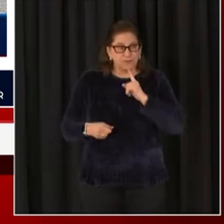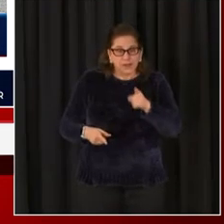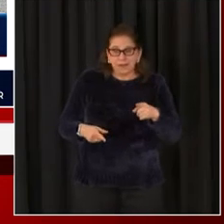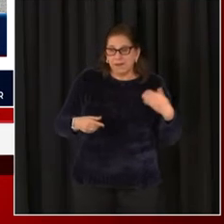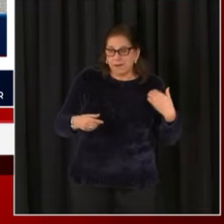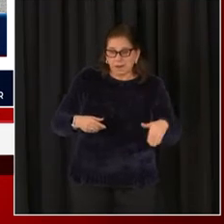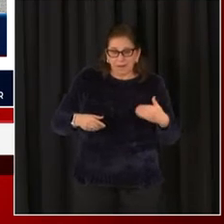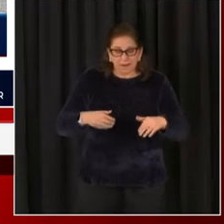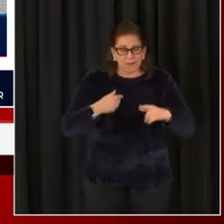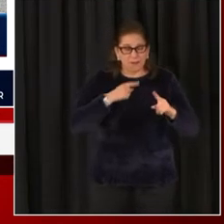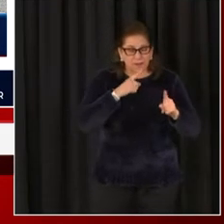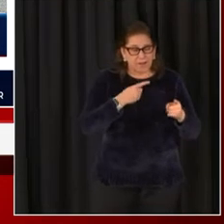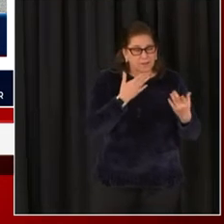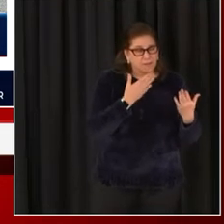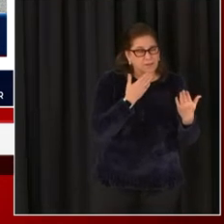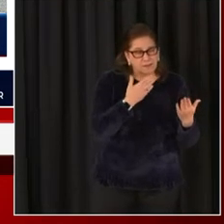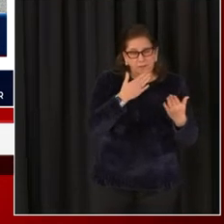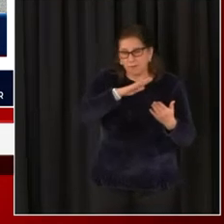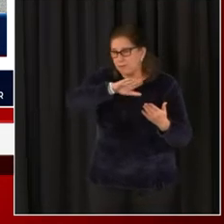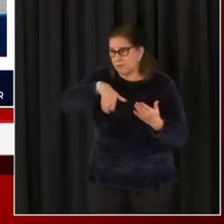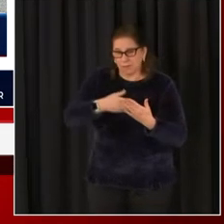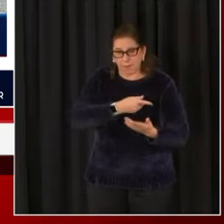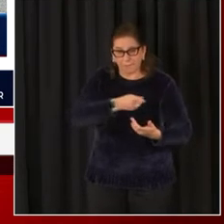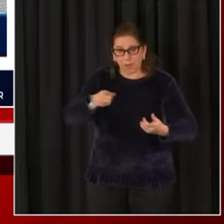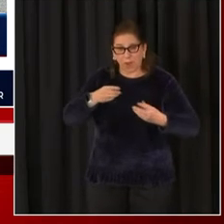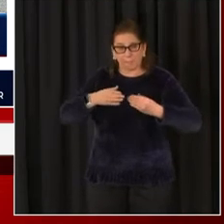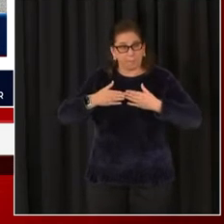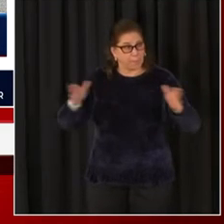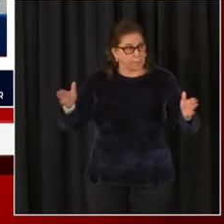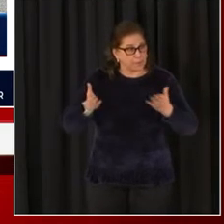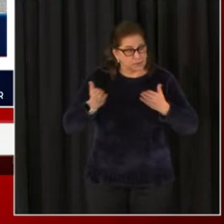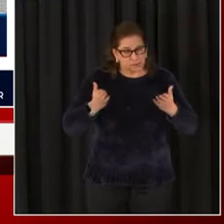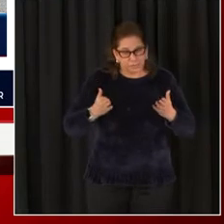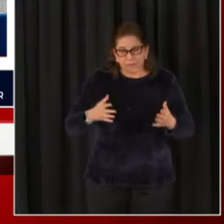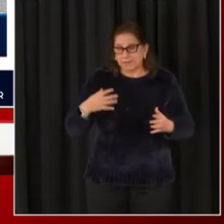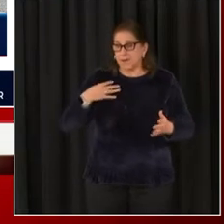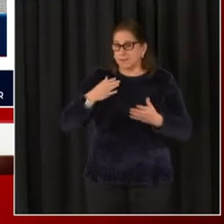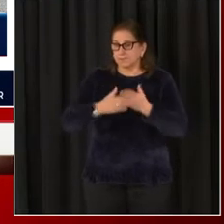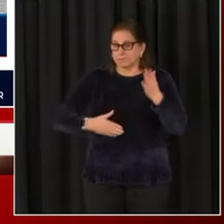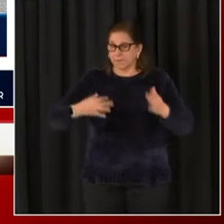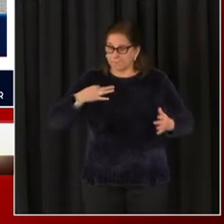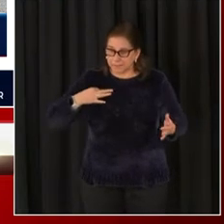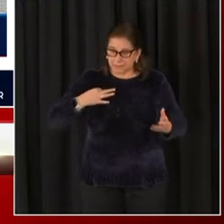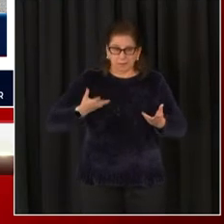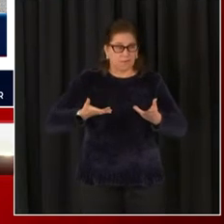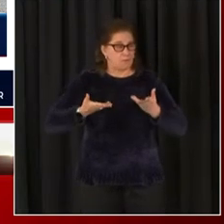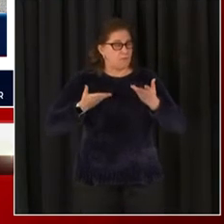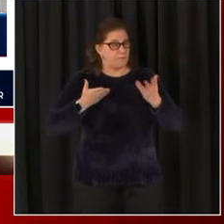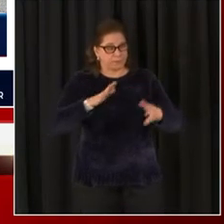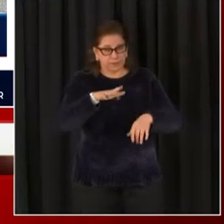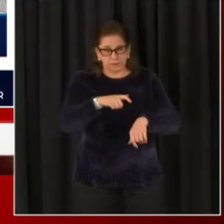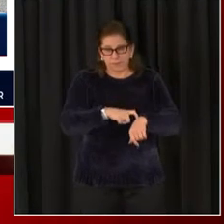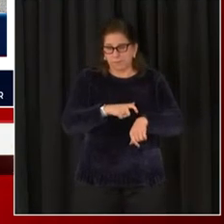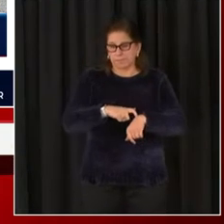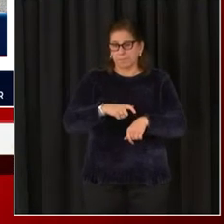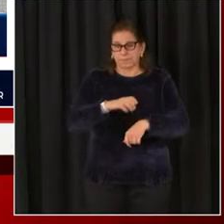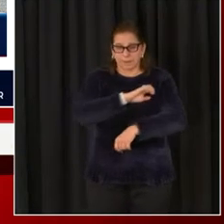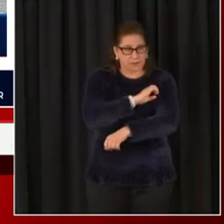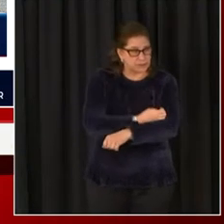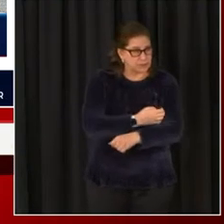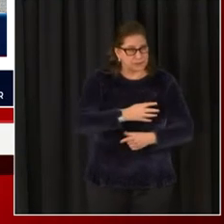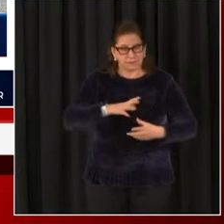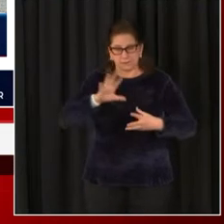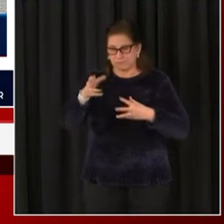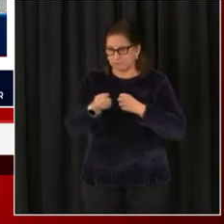who have been putting in extremely long hours in our COVID response, and even more during